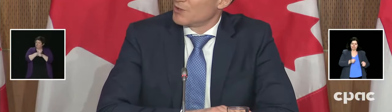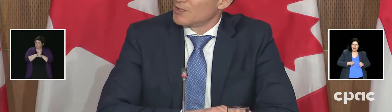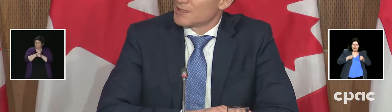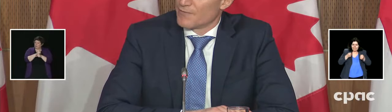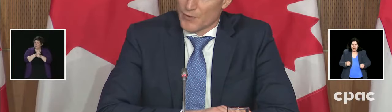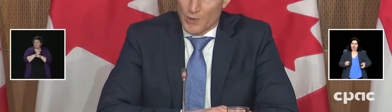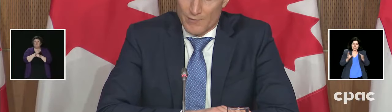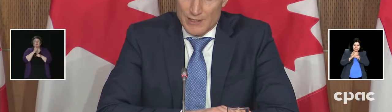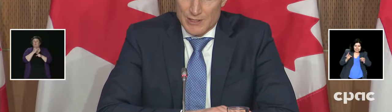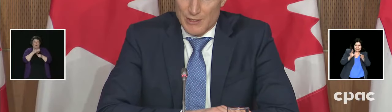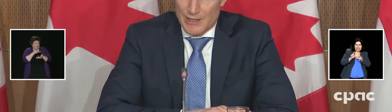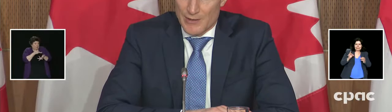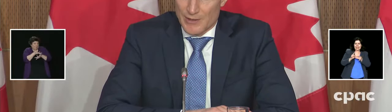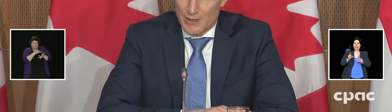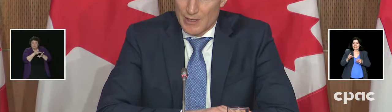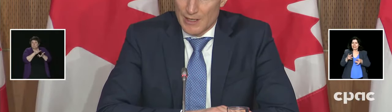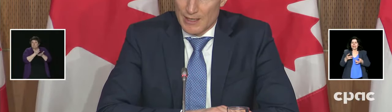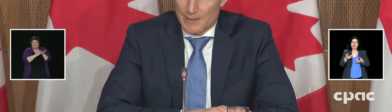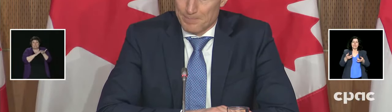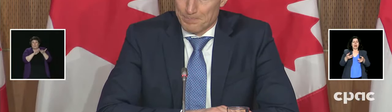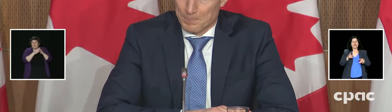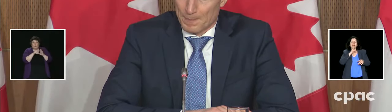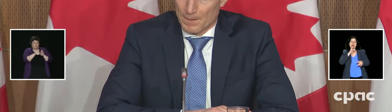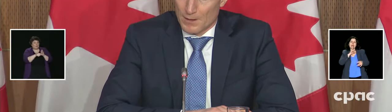with those communities that, for one reason or another,